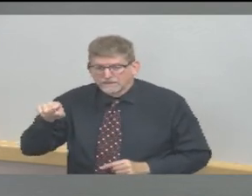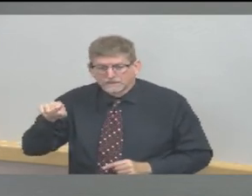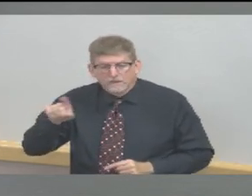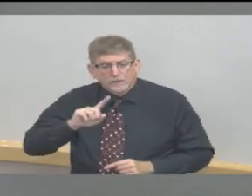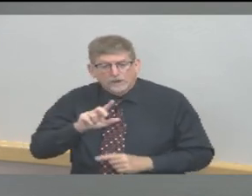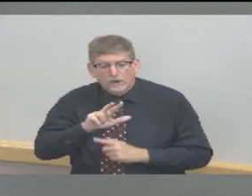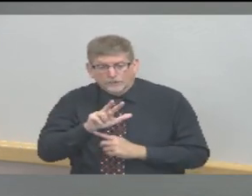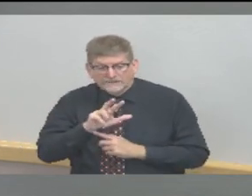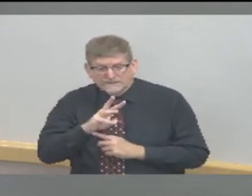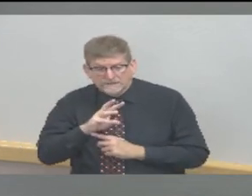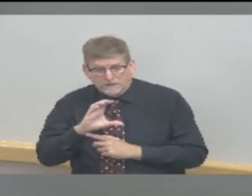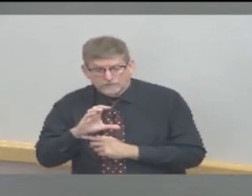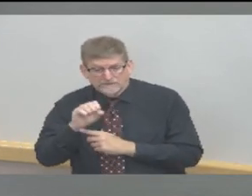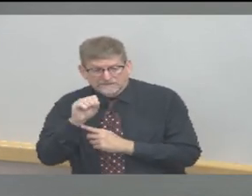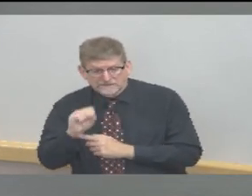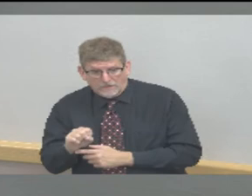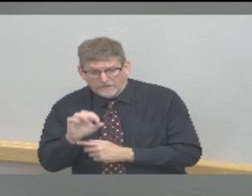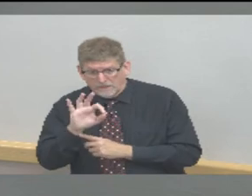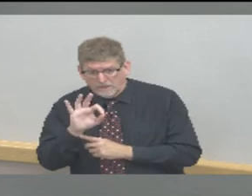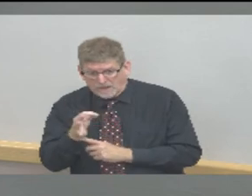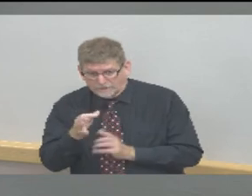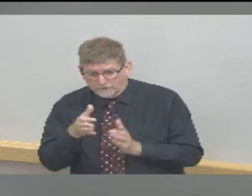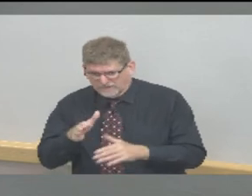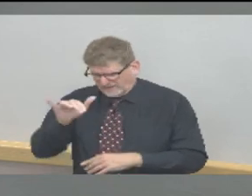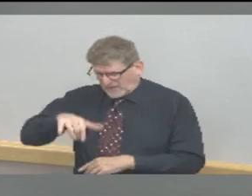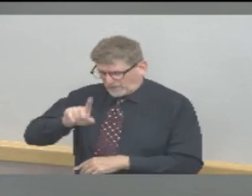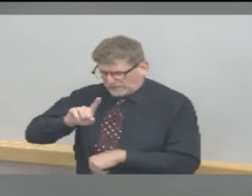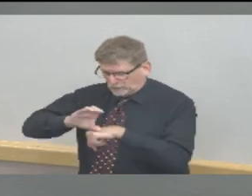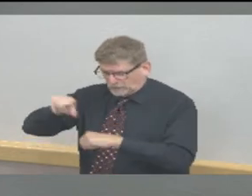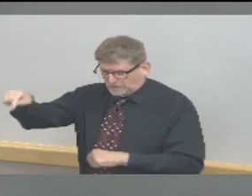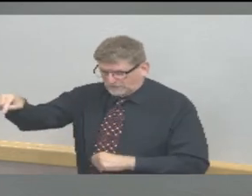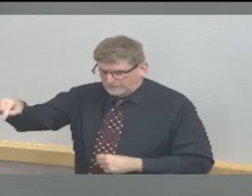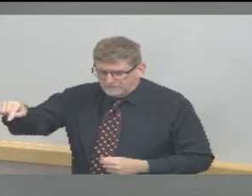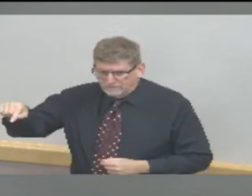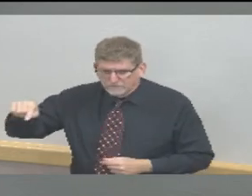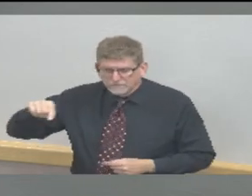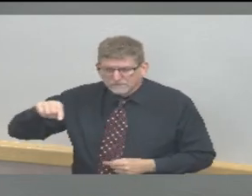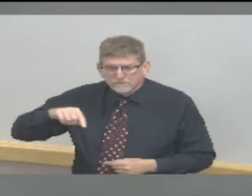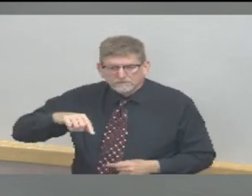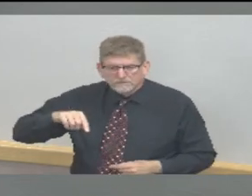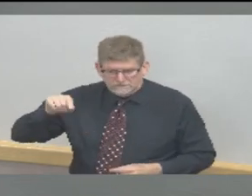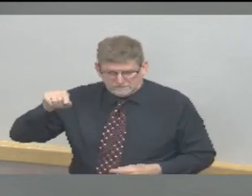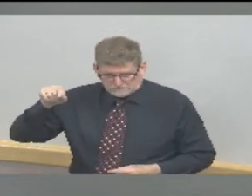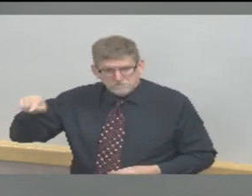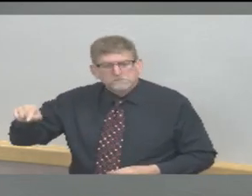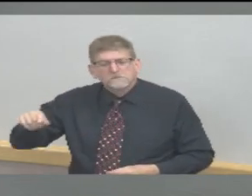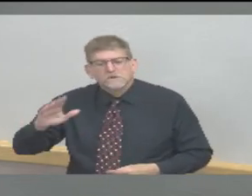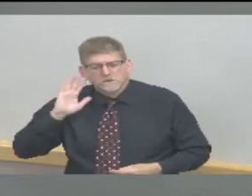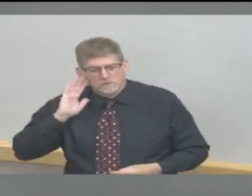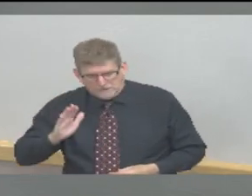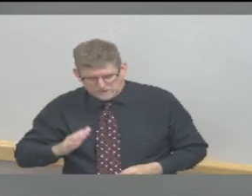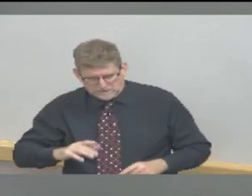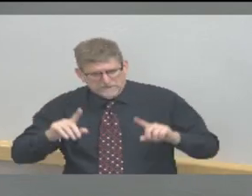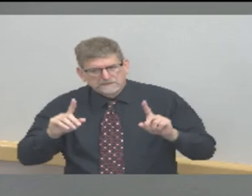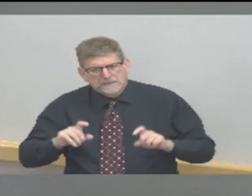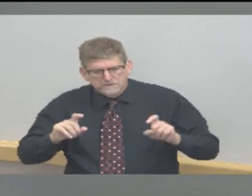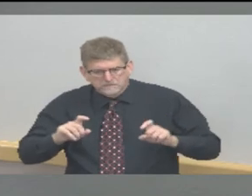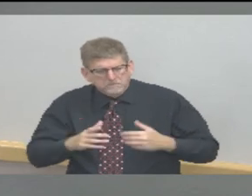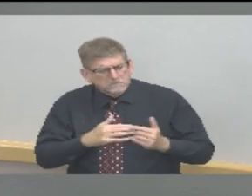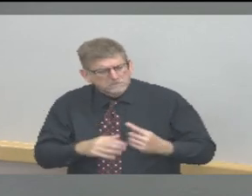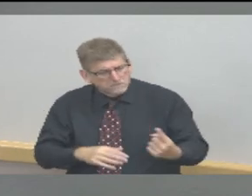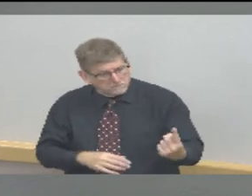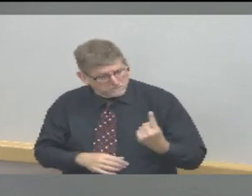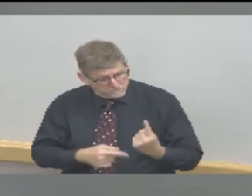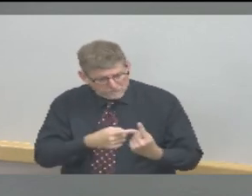is testing asymptomatic individuals who meet certain criteria. And those criteria